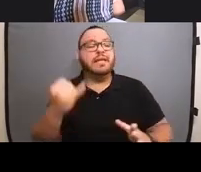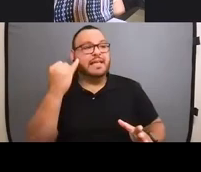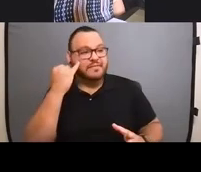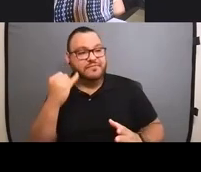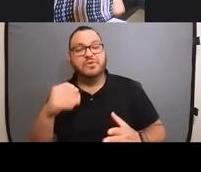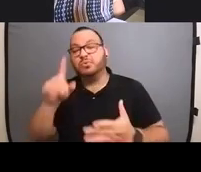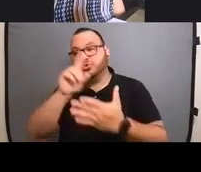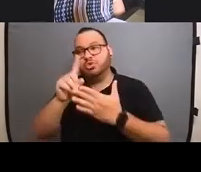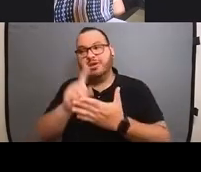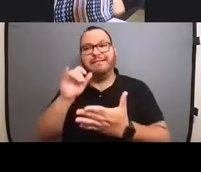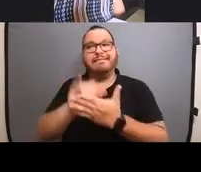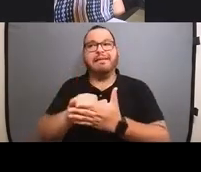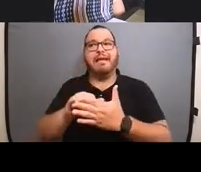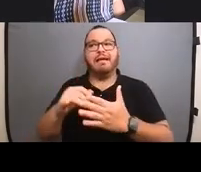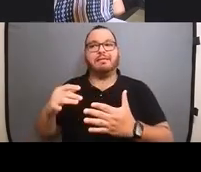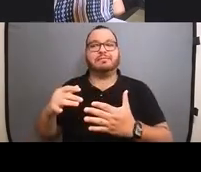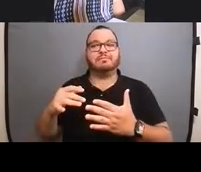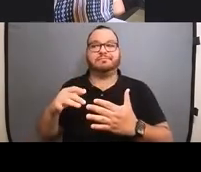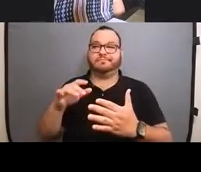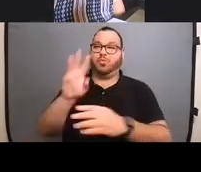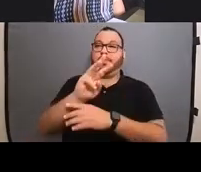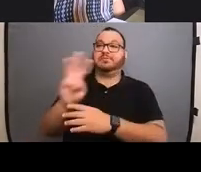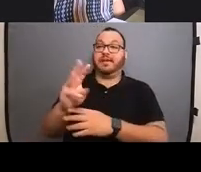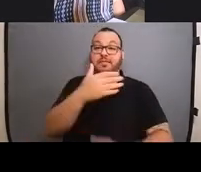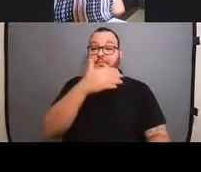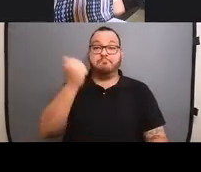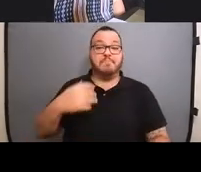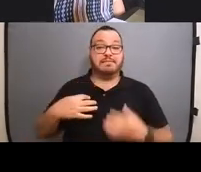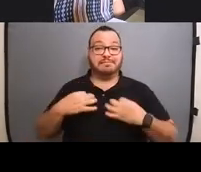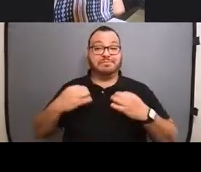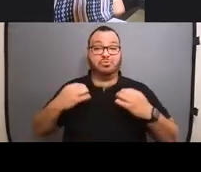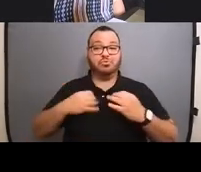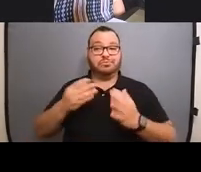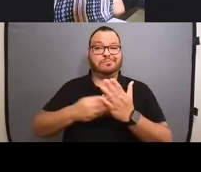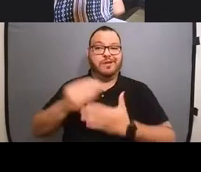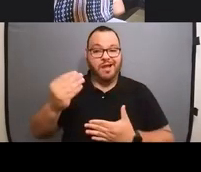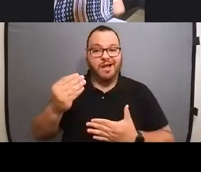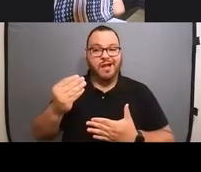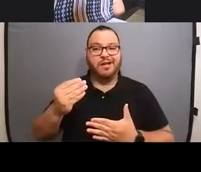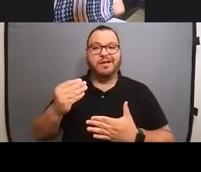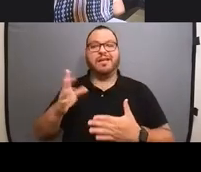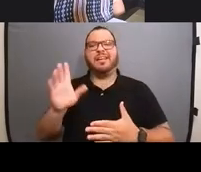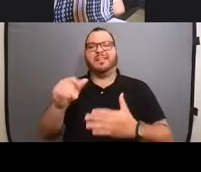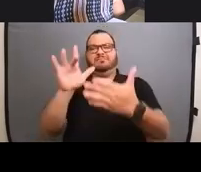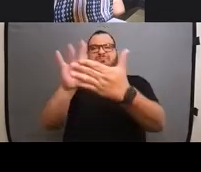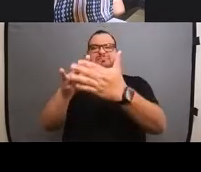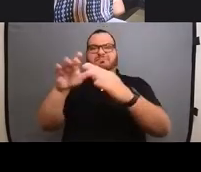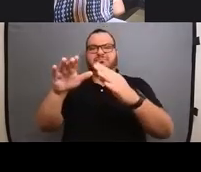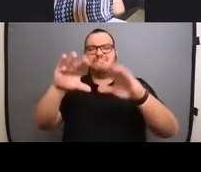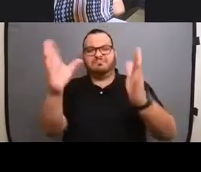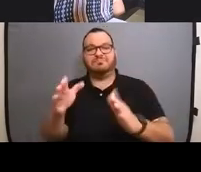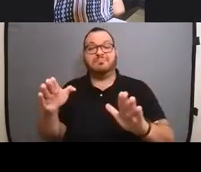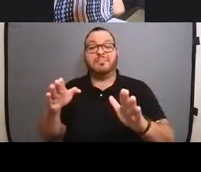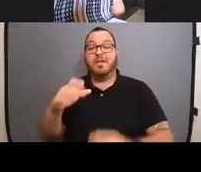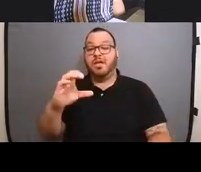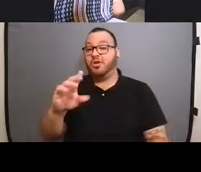um, the best t-shirts to buy for fem types, they have a mark under curvy, under female and